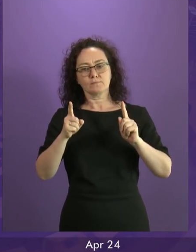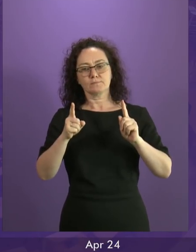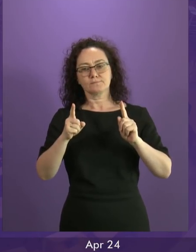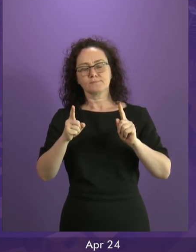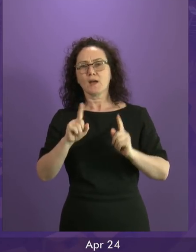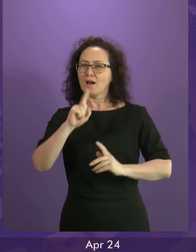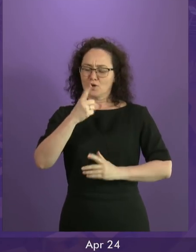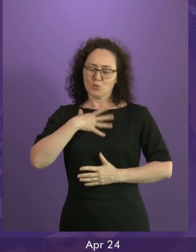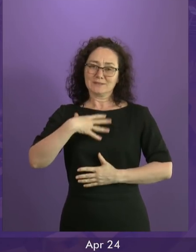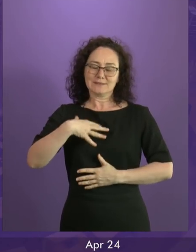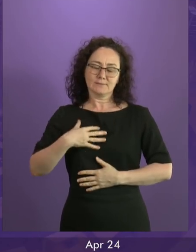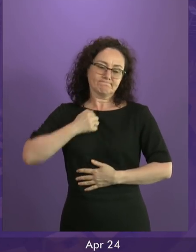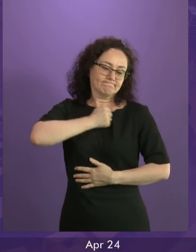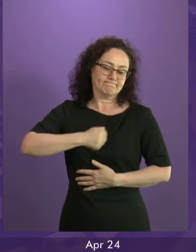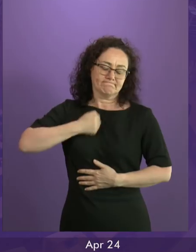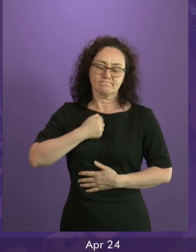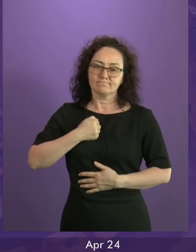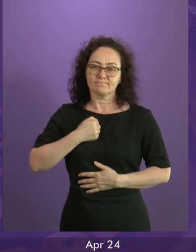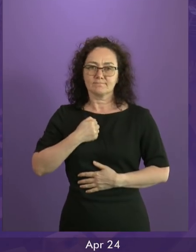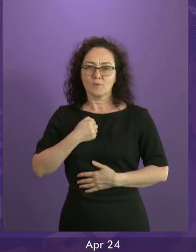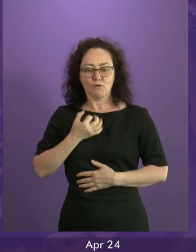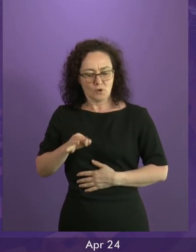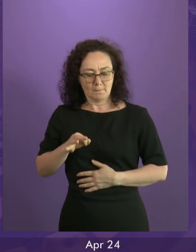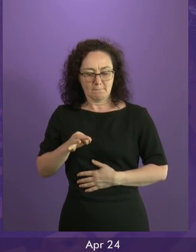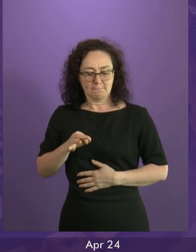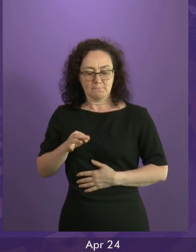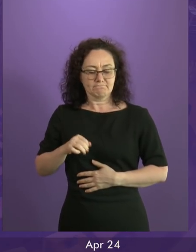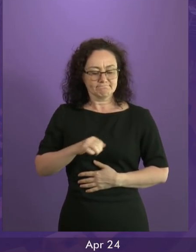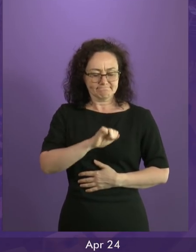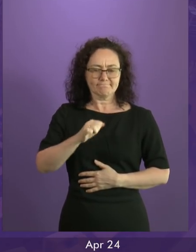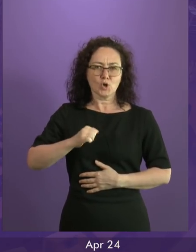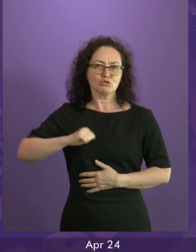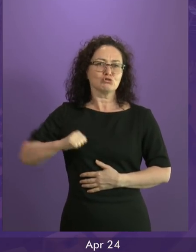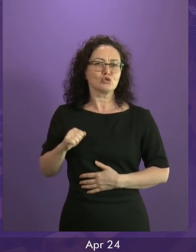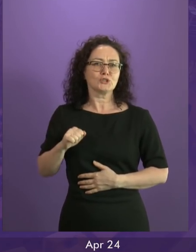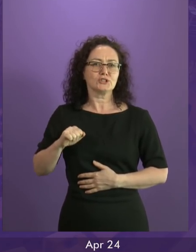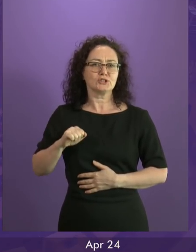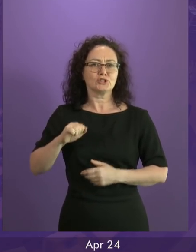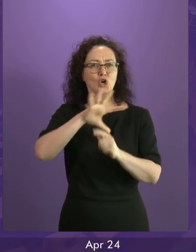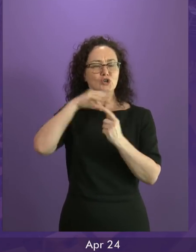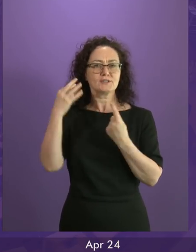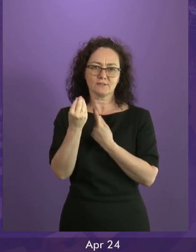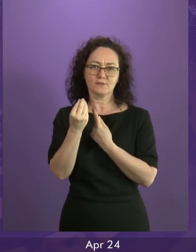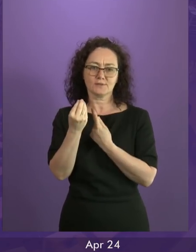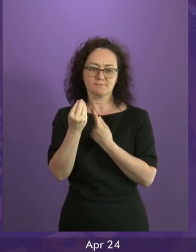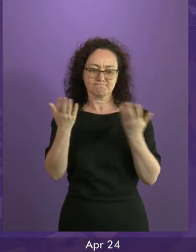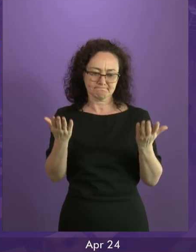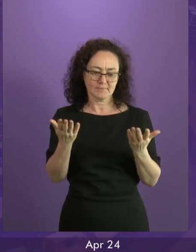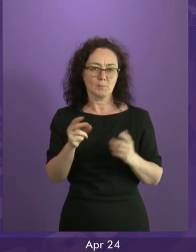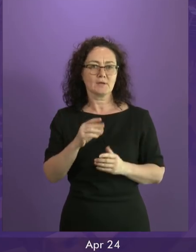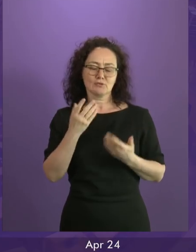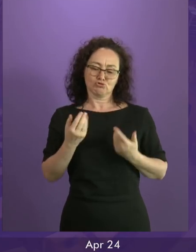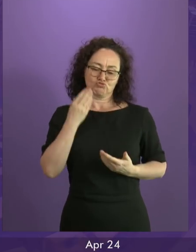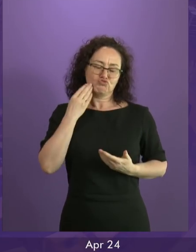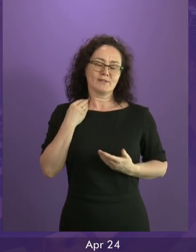condolences and those of all Scottish Conservatives to the family of Lyra McKee. Her death at the hands of the IRA is a tragedy,